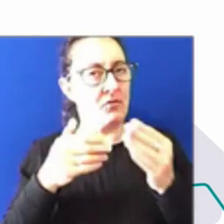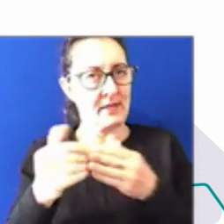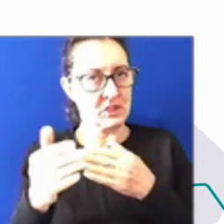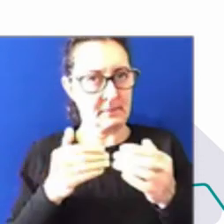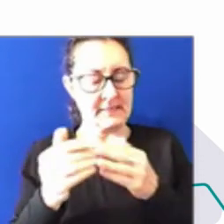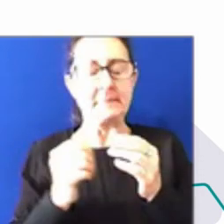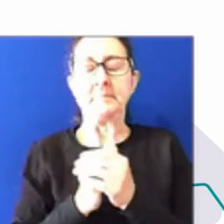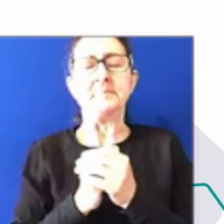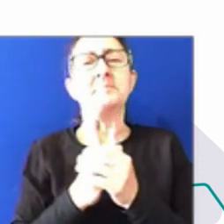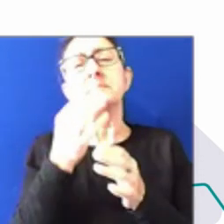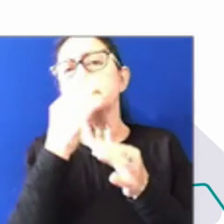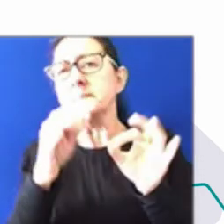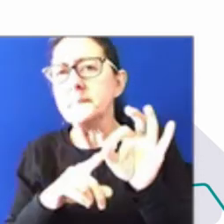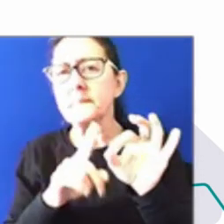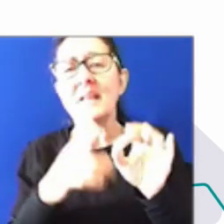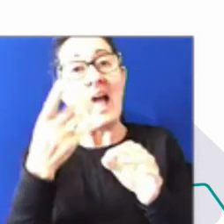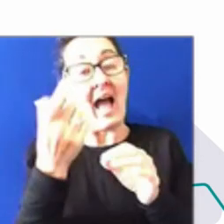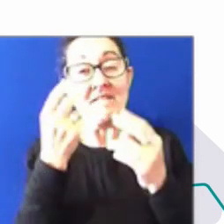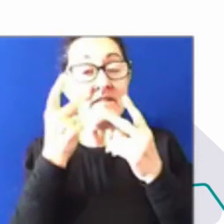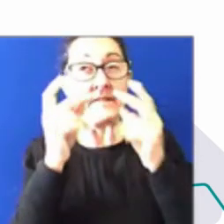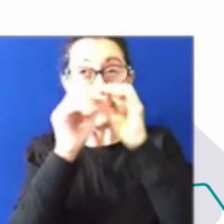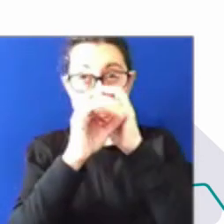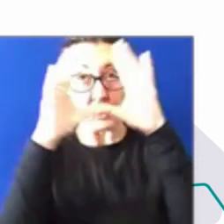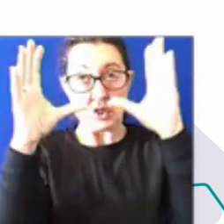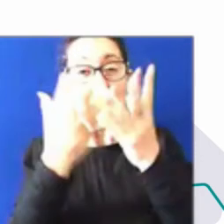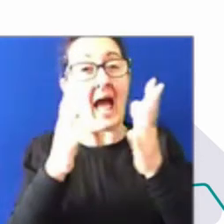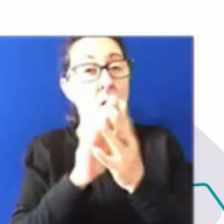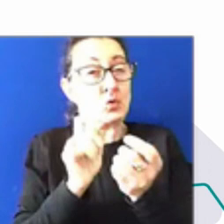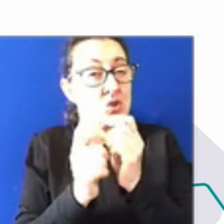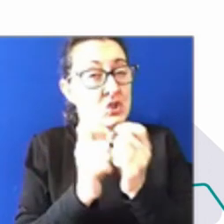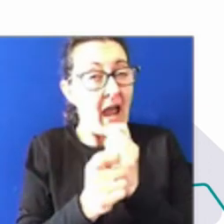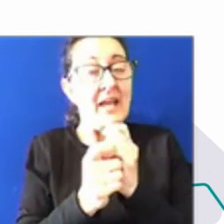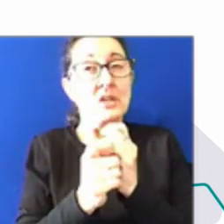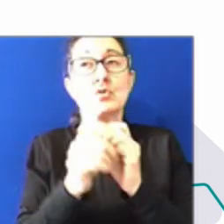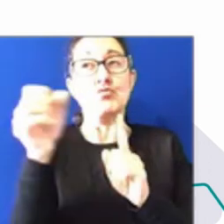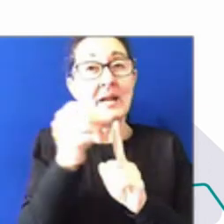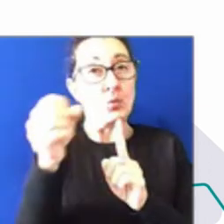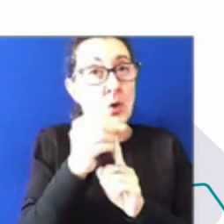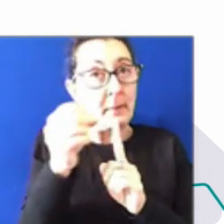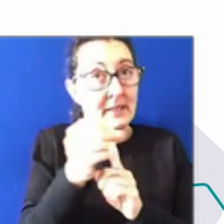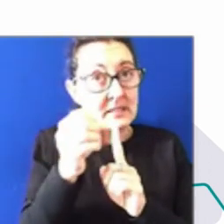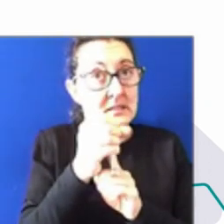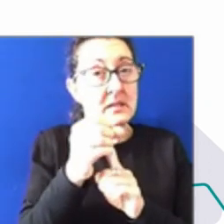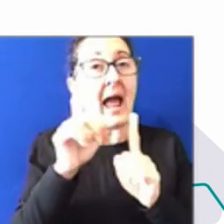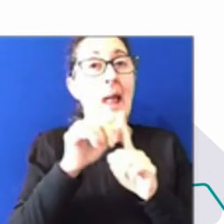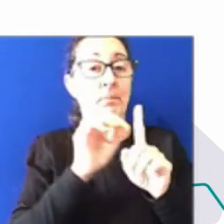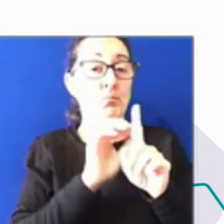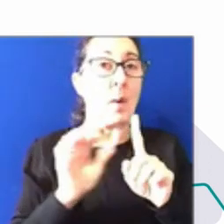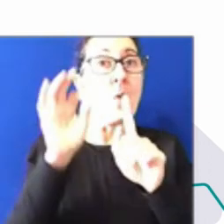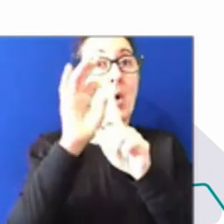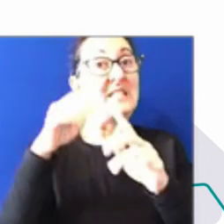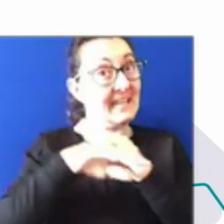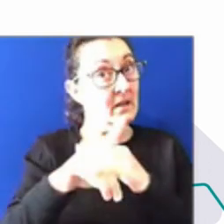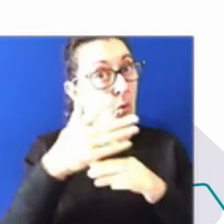vision to change the way that recruitment and promotion works within the APS? So a lot of staff are performing higher duties for extended